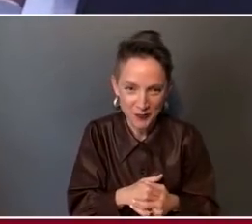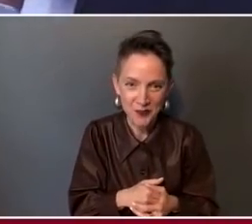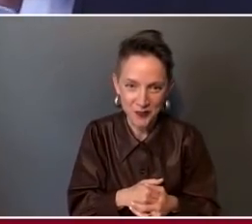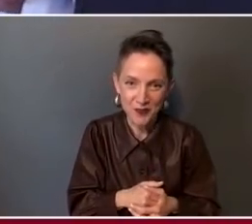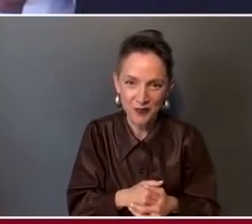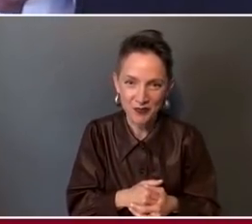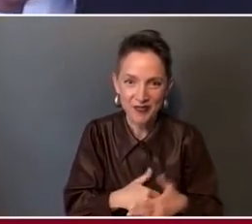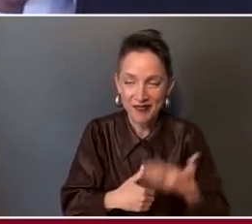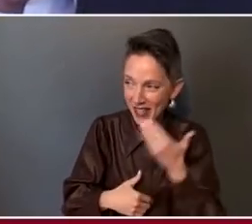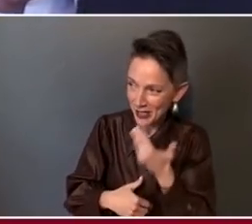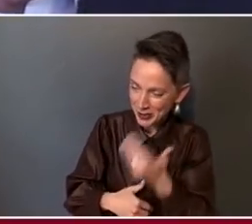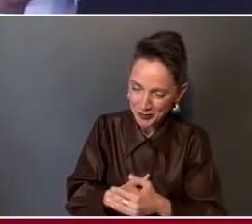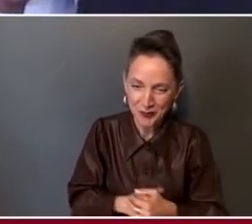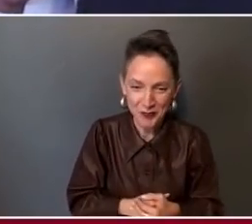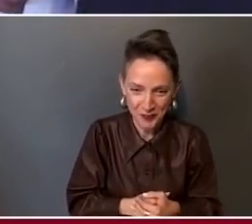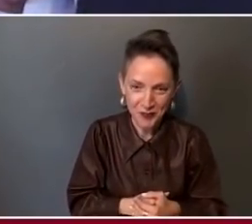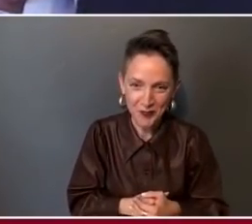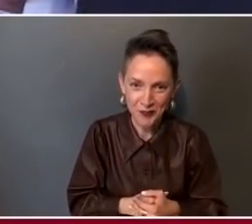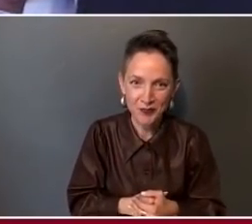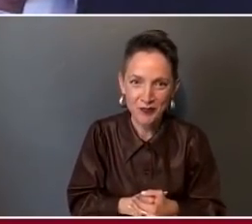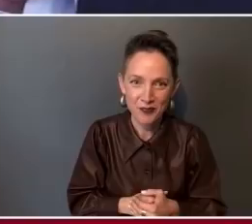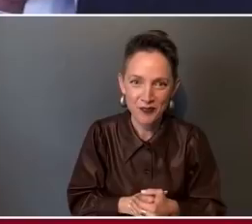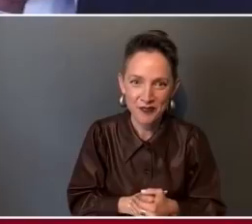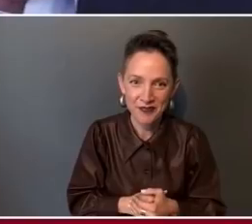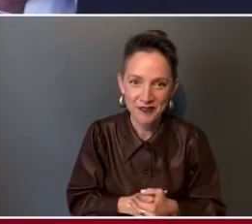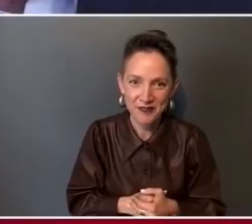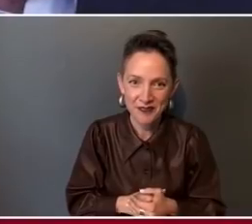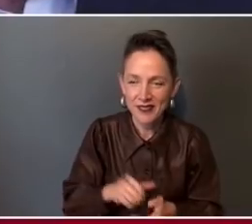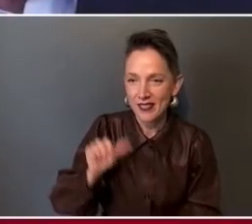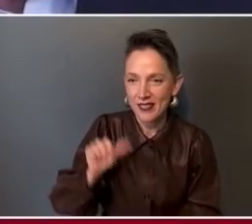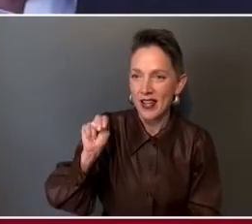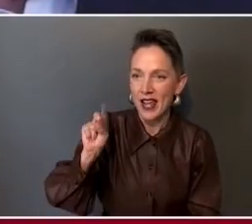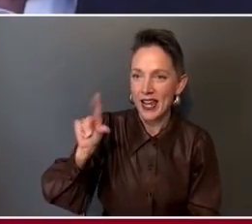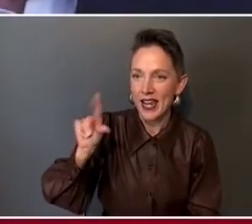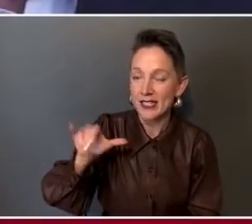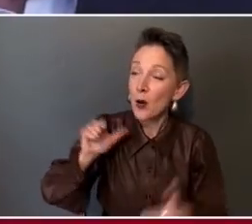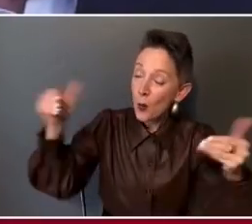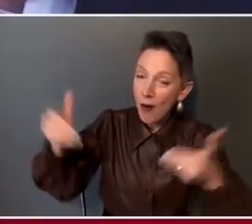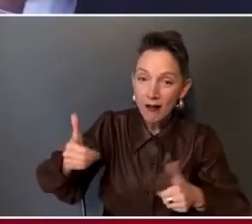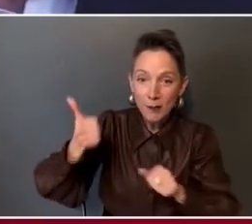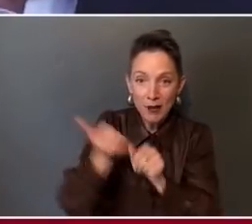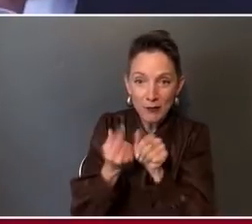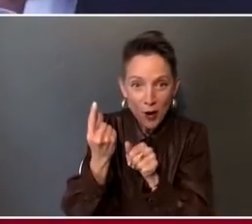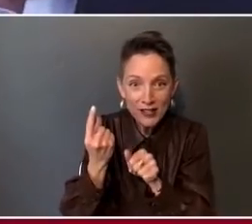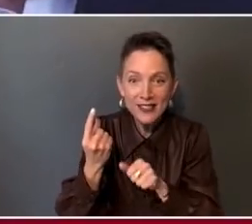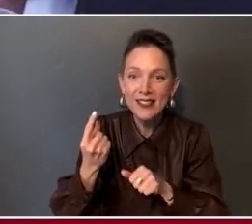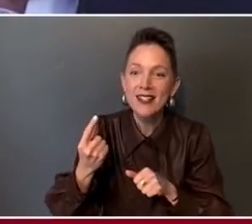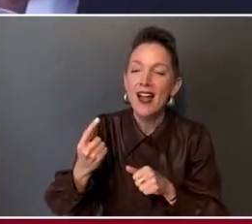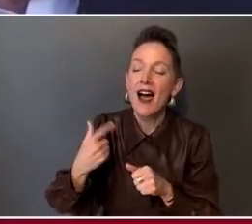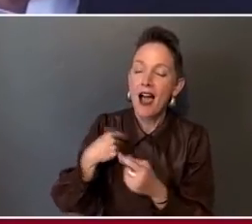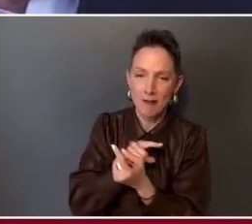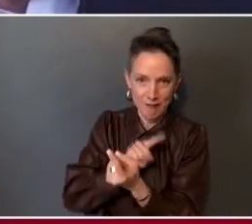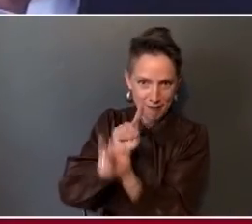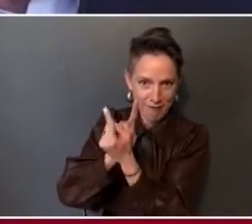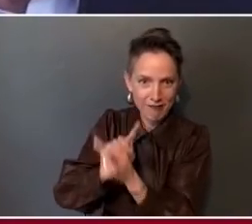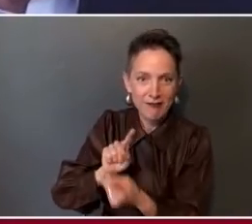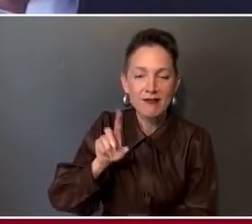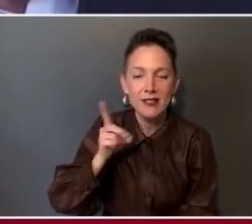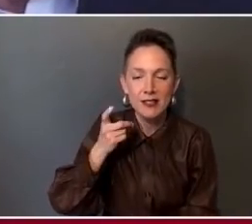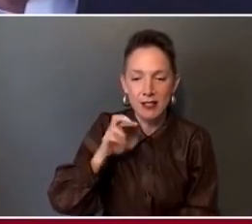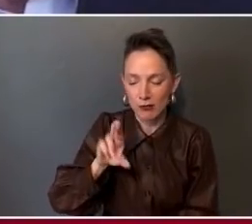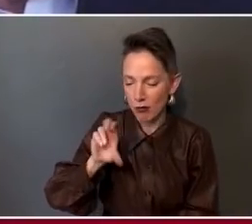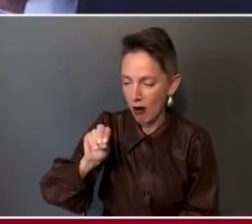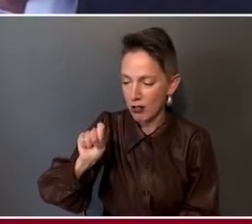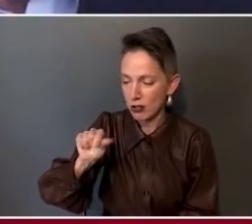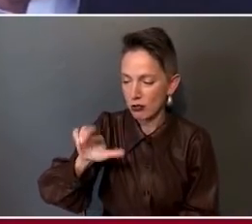Thank you. Well, welcome everybody. I got to know Mike Osterholm starting literally